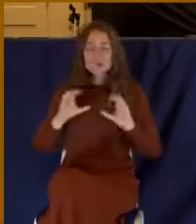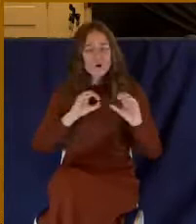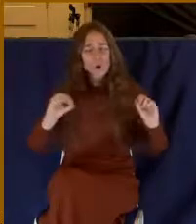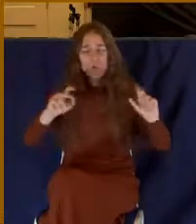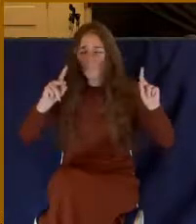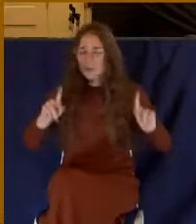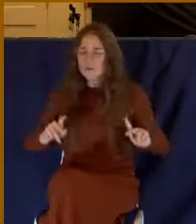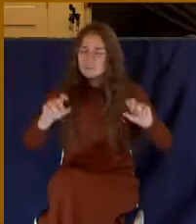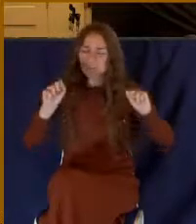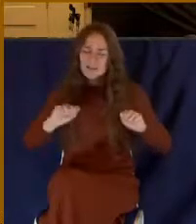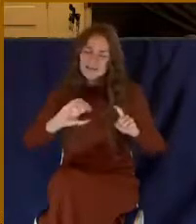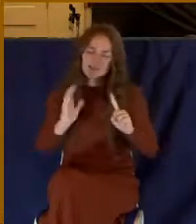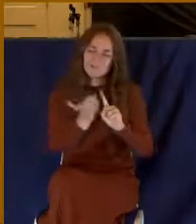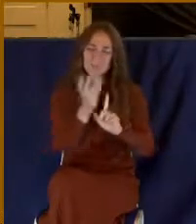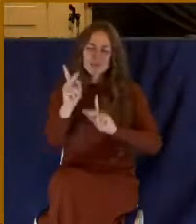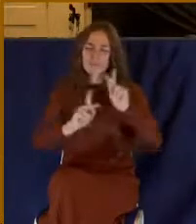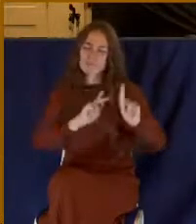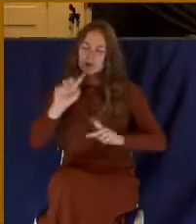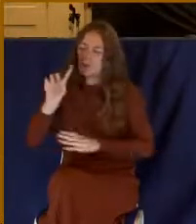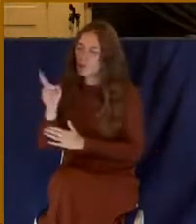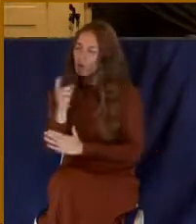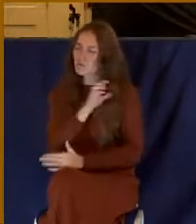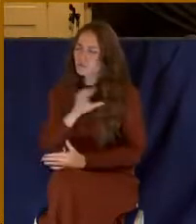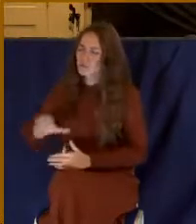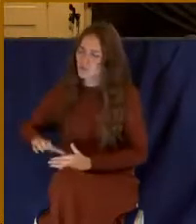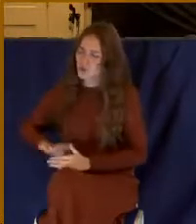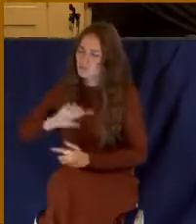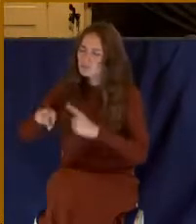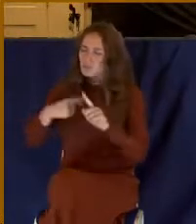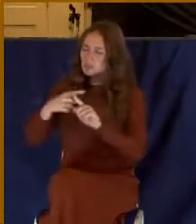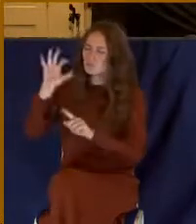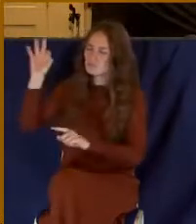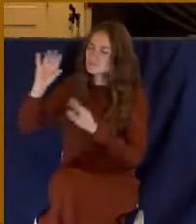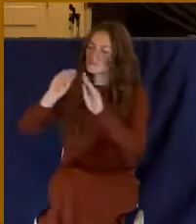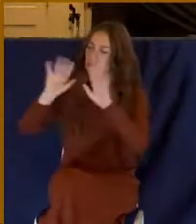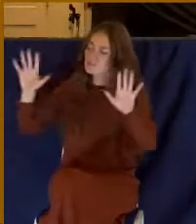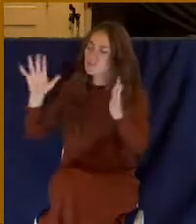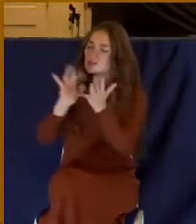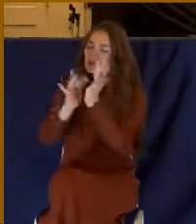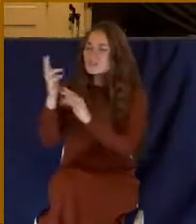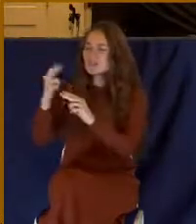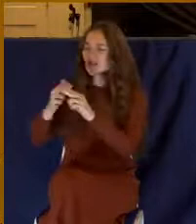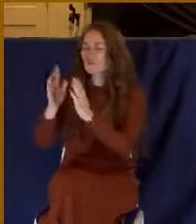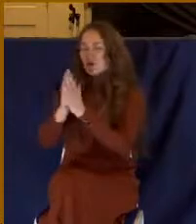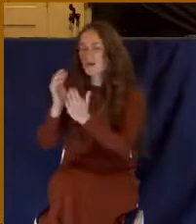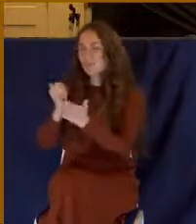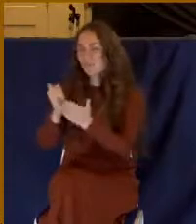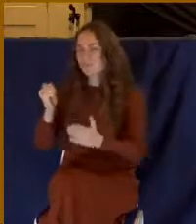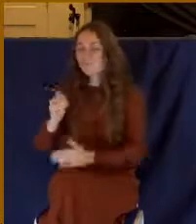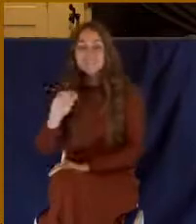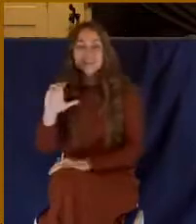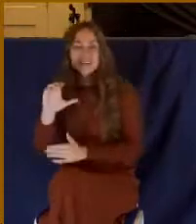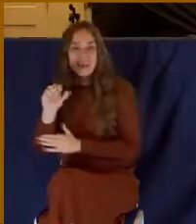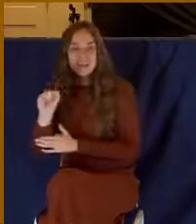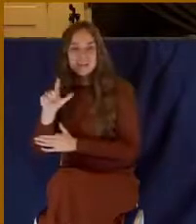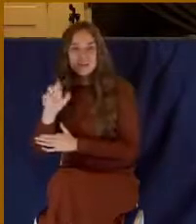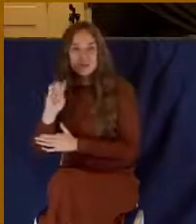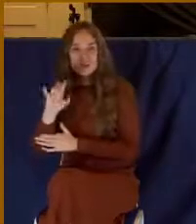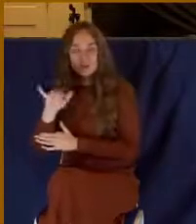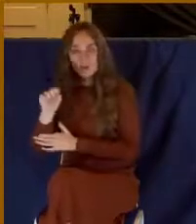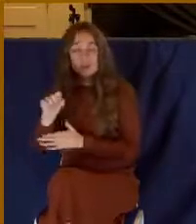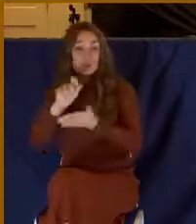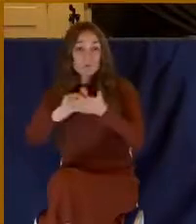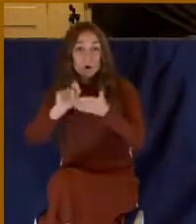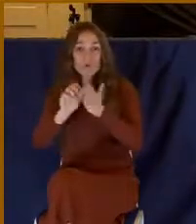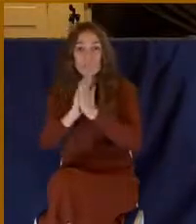as Christ is exalted? We pray in Jesus' name. Amen. It was C.S. Lewis who wrote a book that was titled The